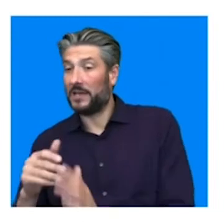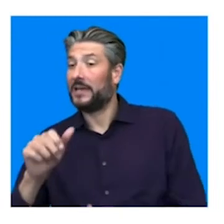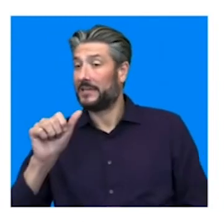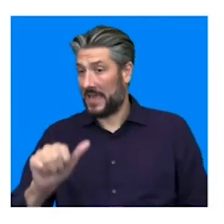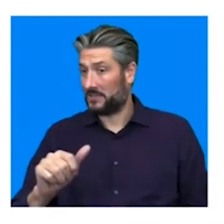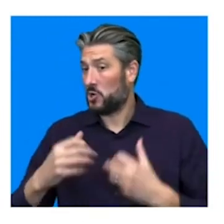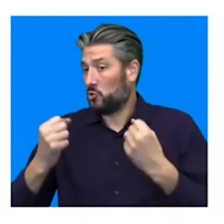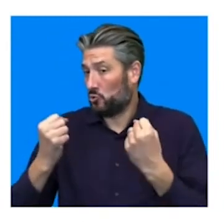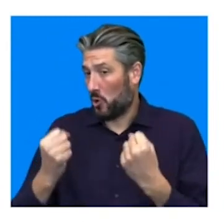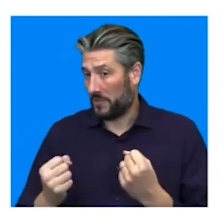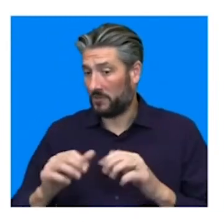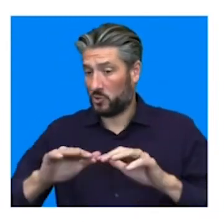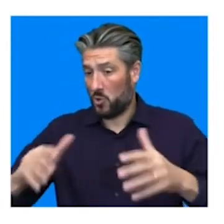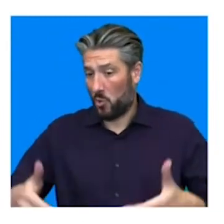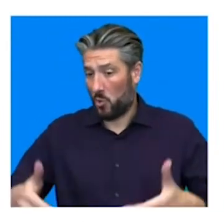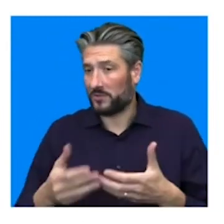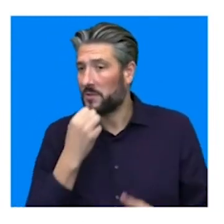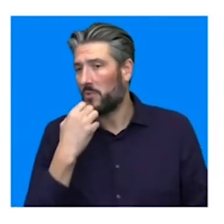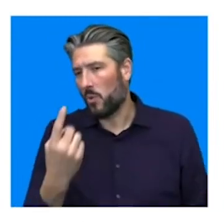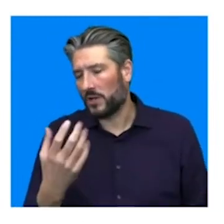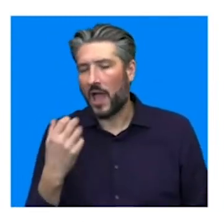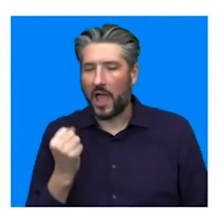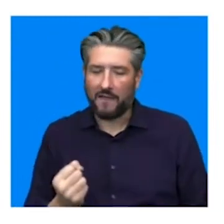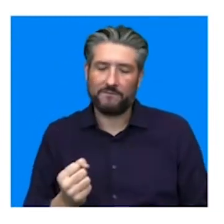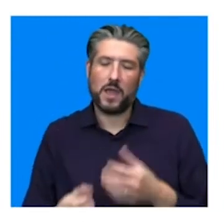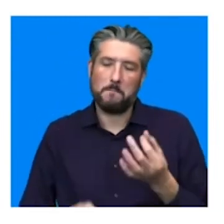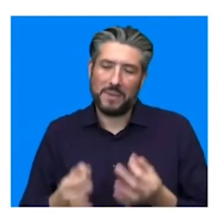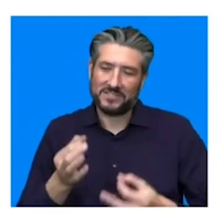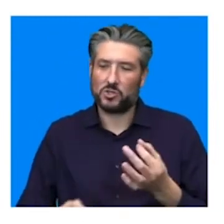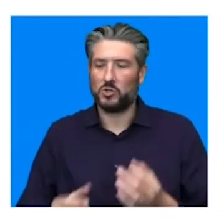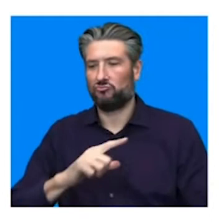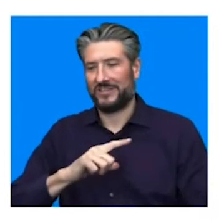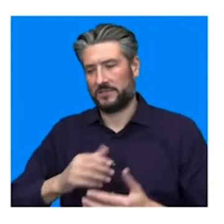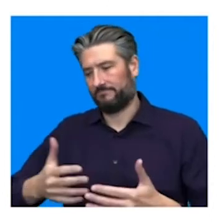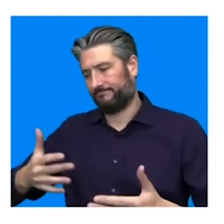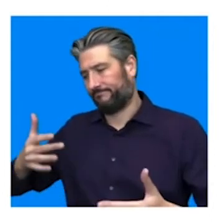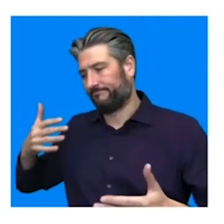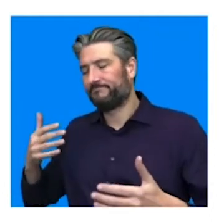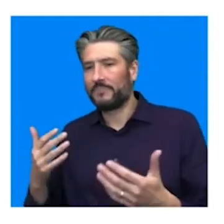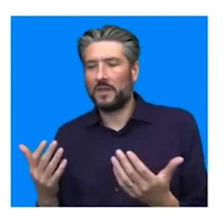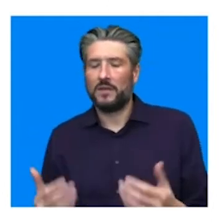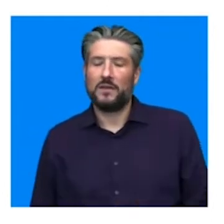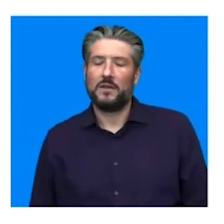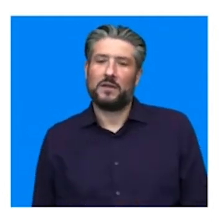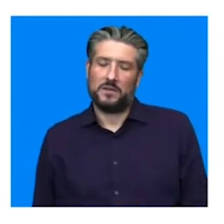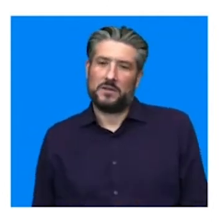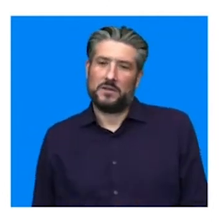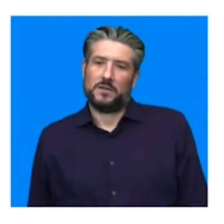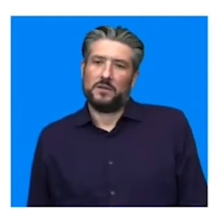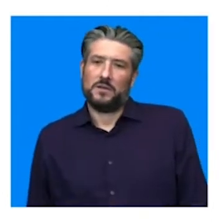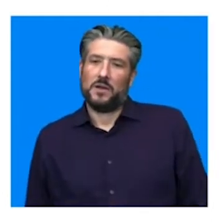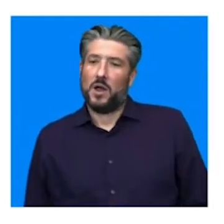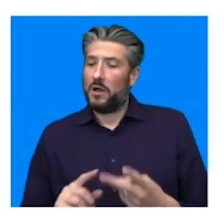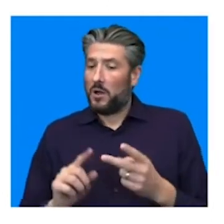world. That's geopolitical historical reasons behind that. But another reality is also